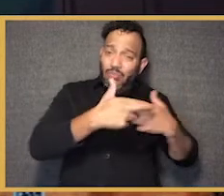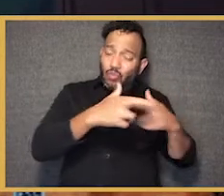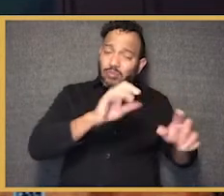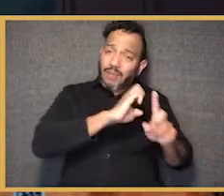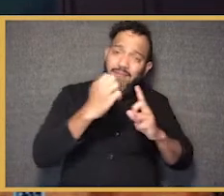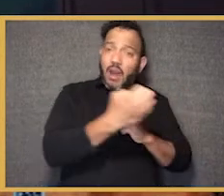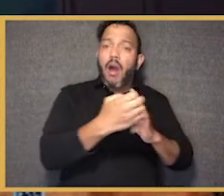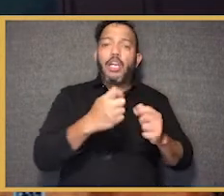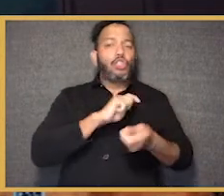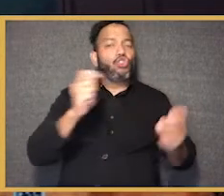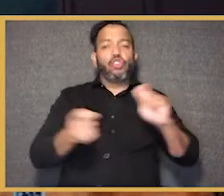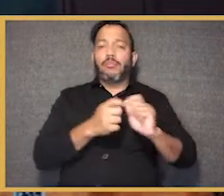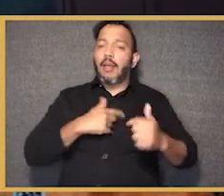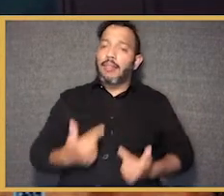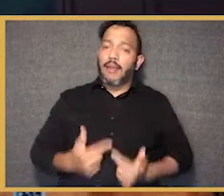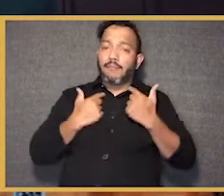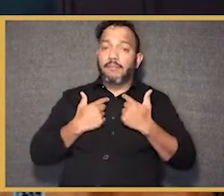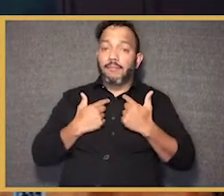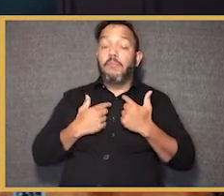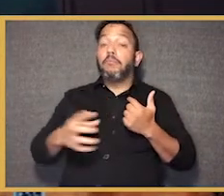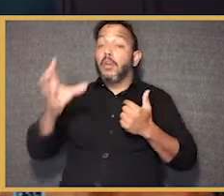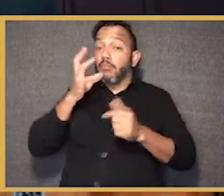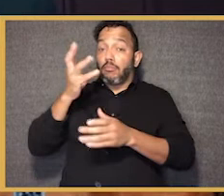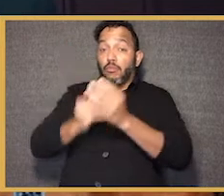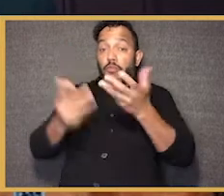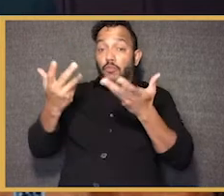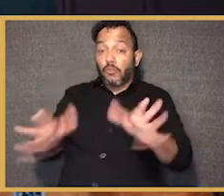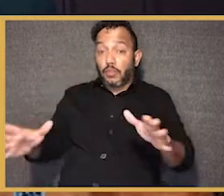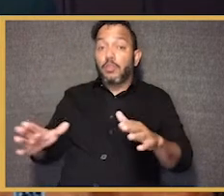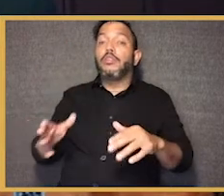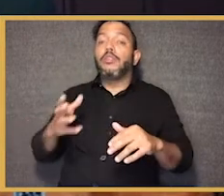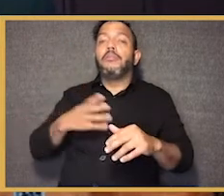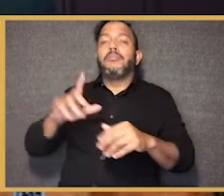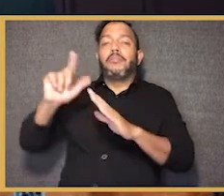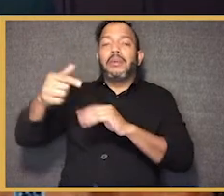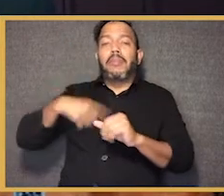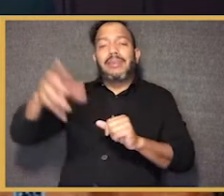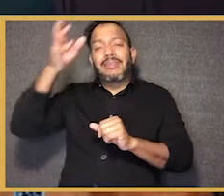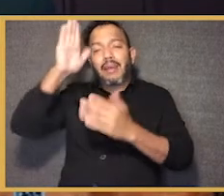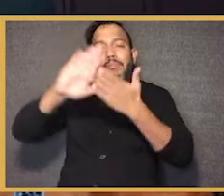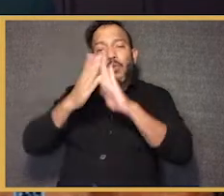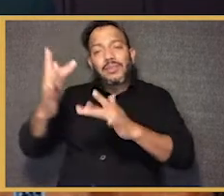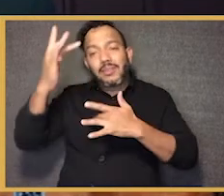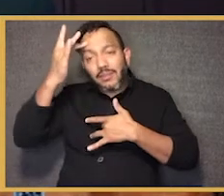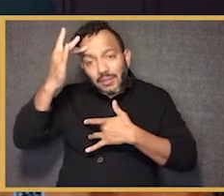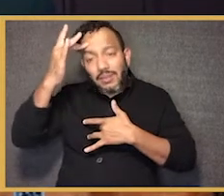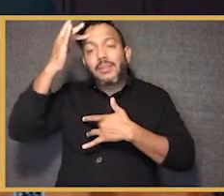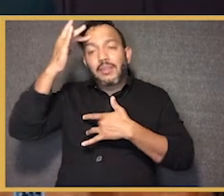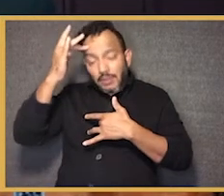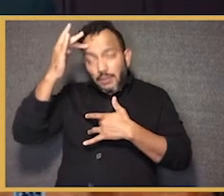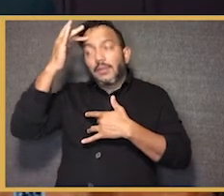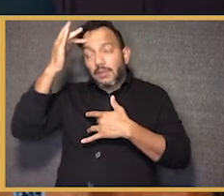changed my life trajectory. Because after my mom passed, it was just my dad and me. My dad was sick with undiagnosed Alzheimer's.